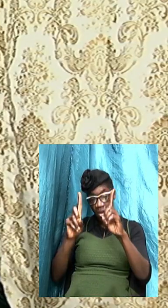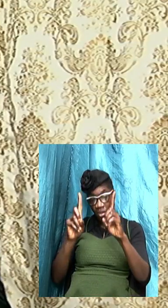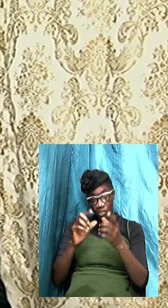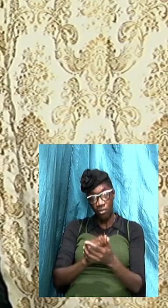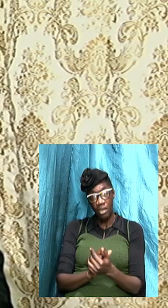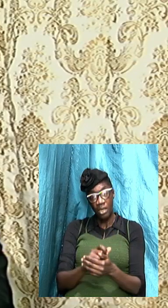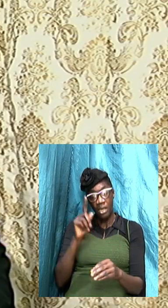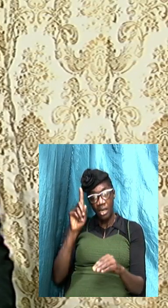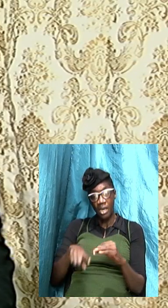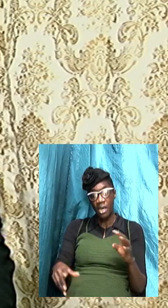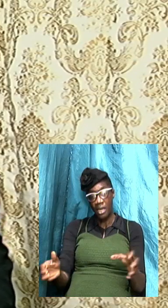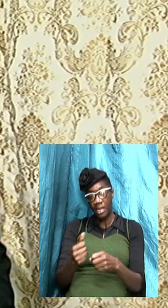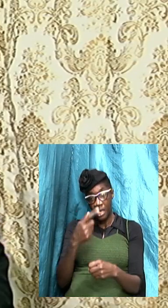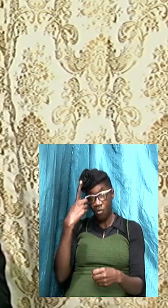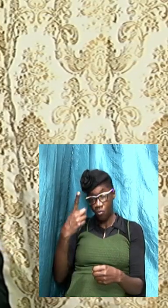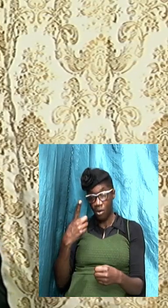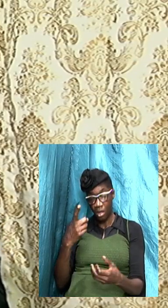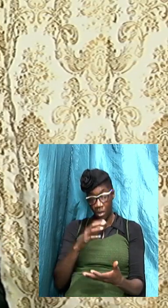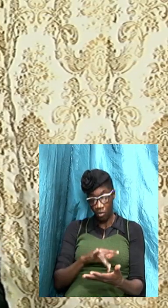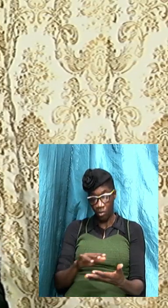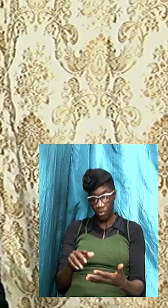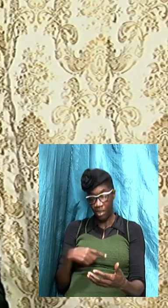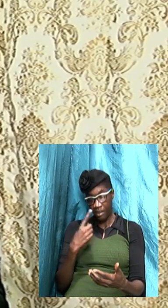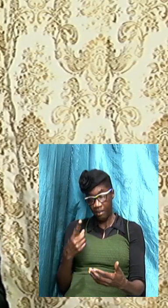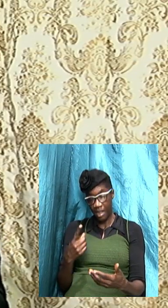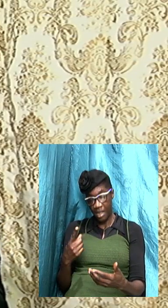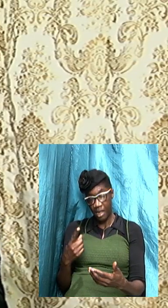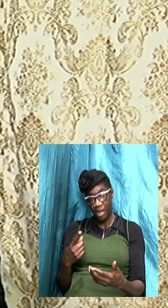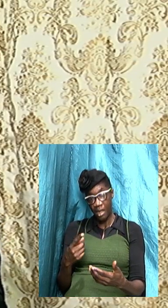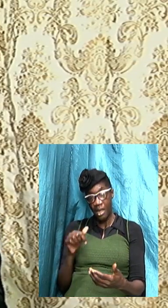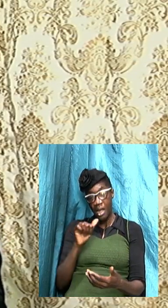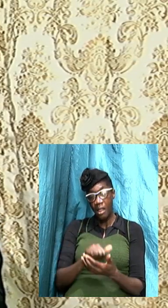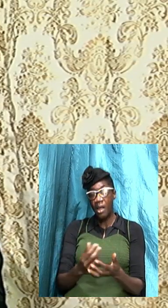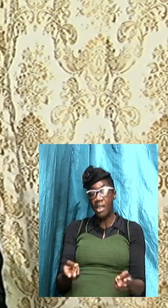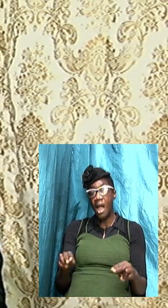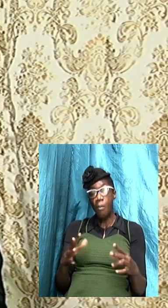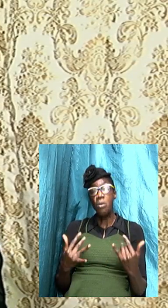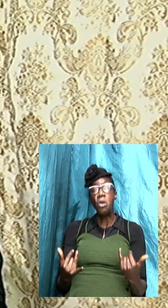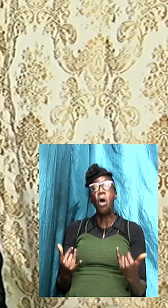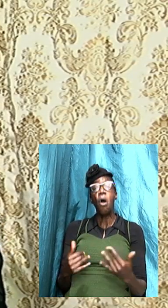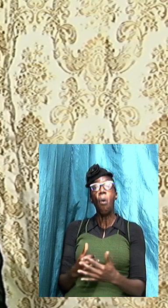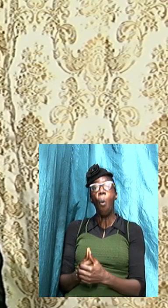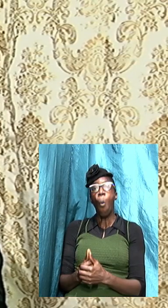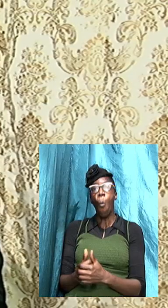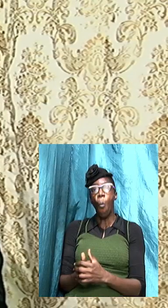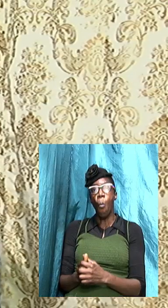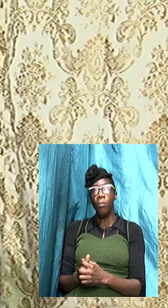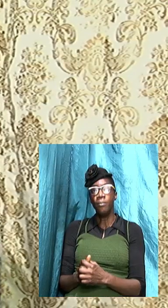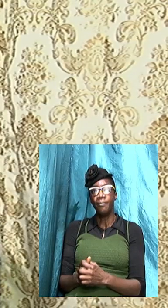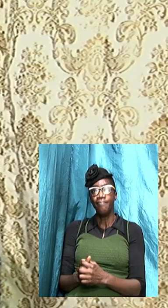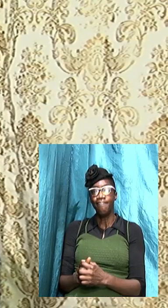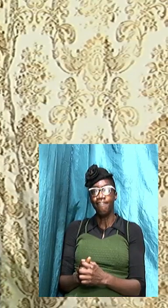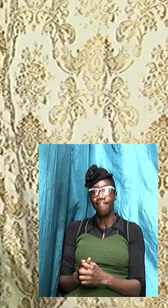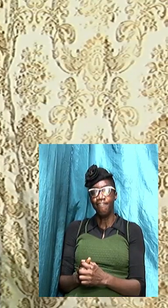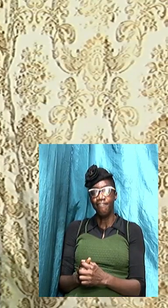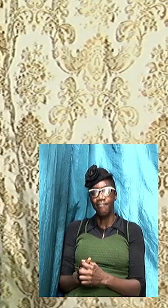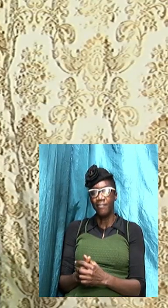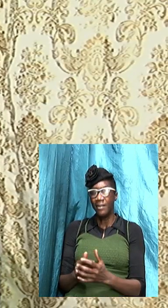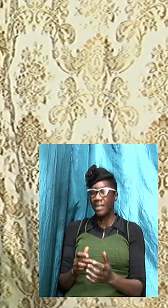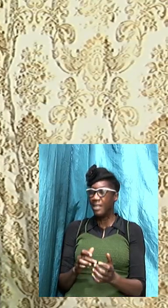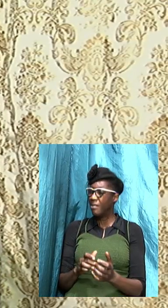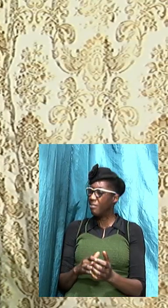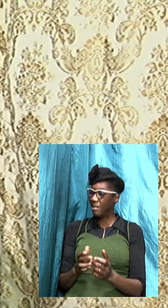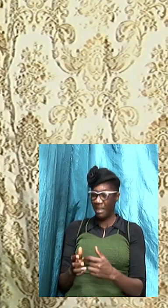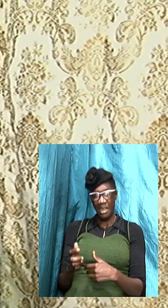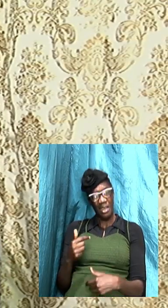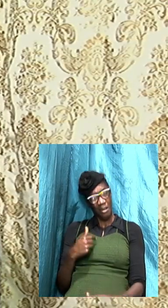so he can't just take one scripture and say look here and that is happening now him say I marvel